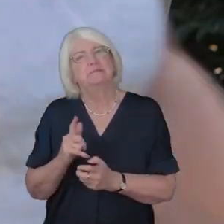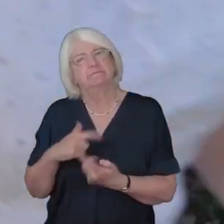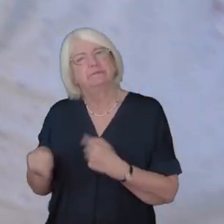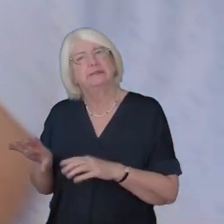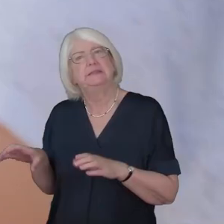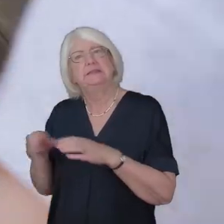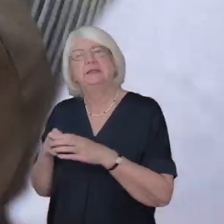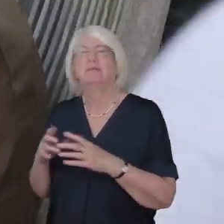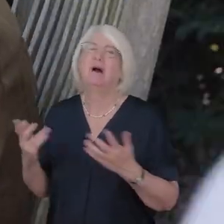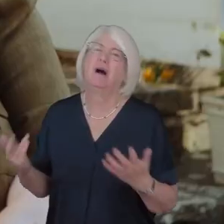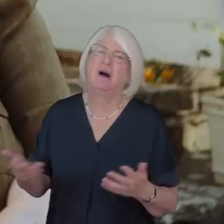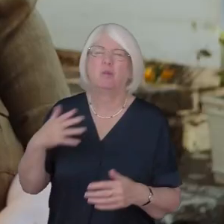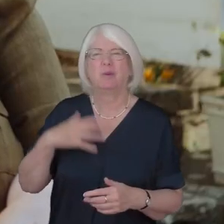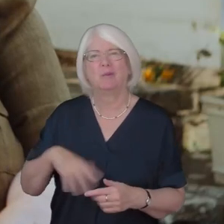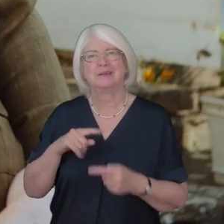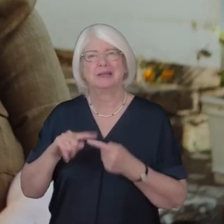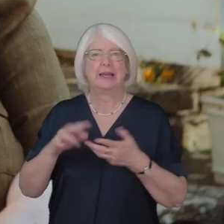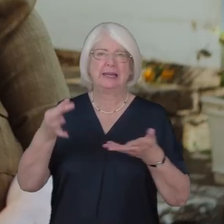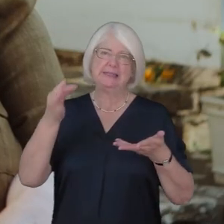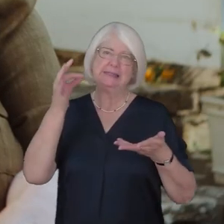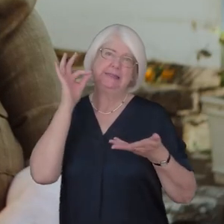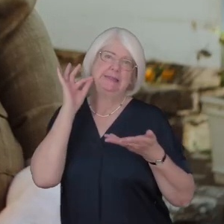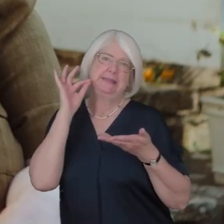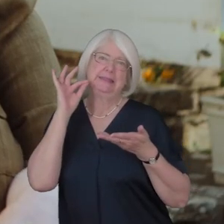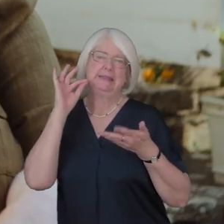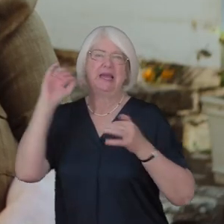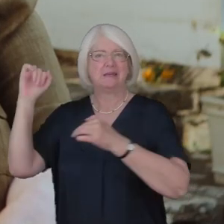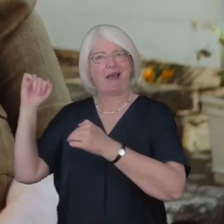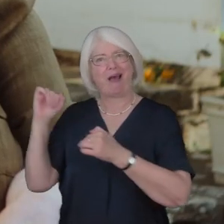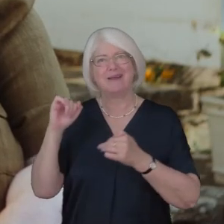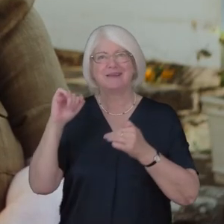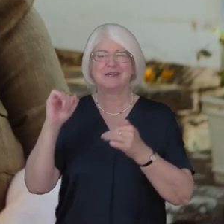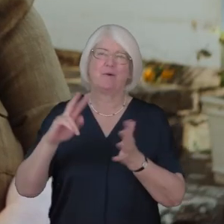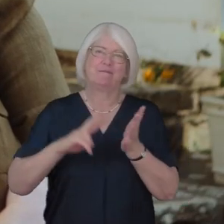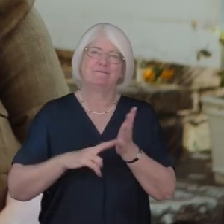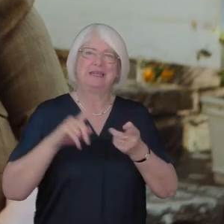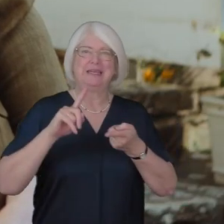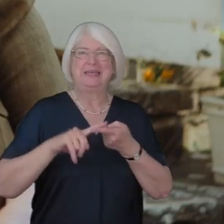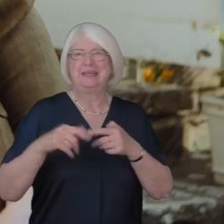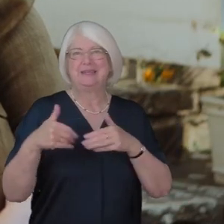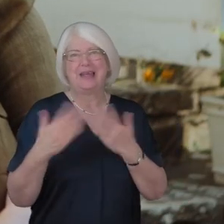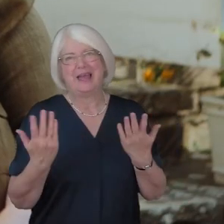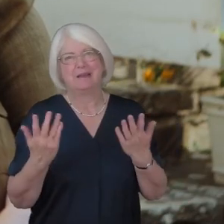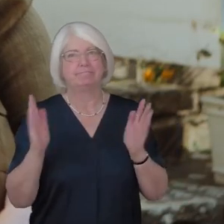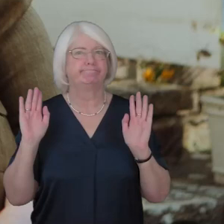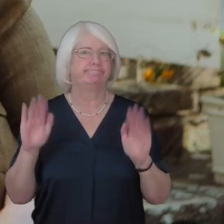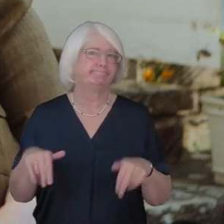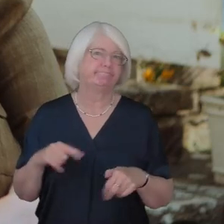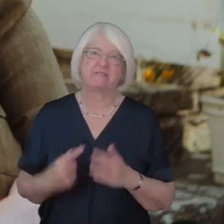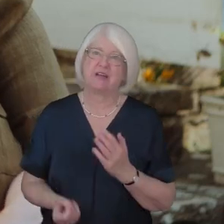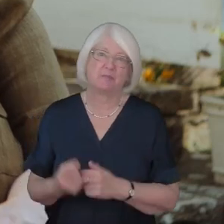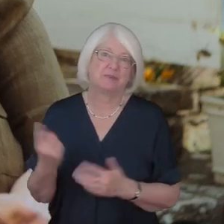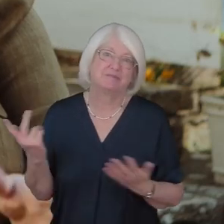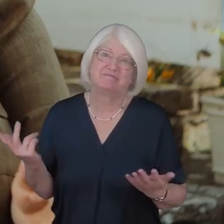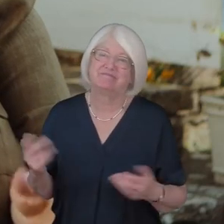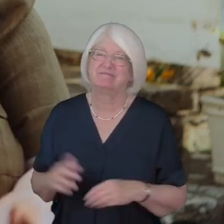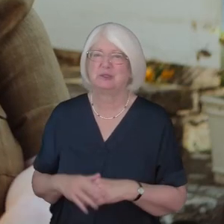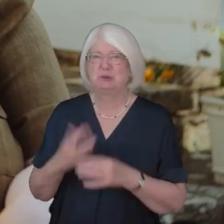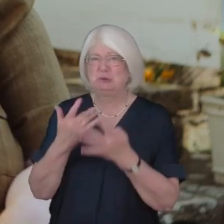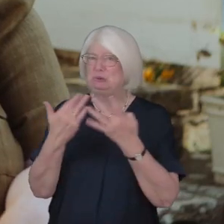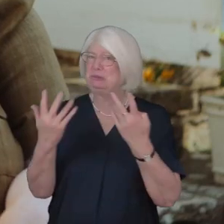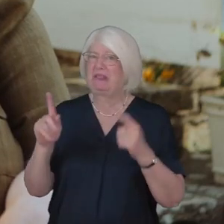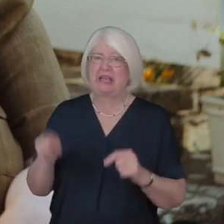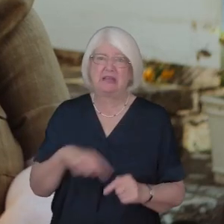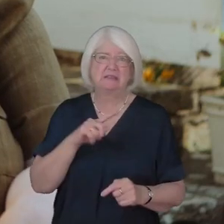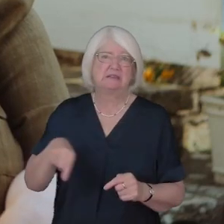we were going to have a tea dance to celebrate VE day and of course that hasn't happened and just so